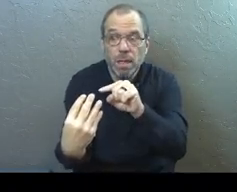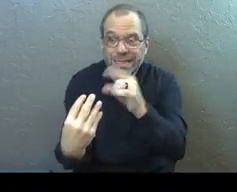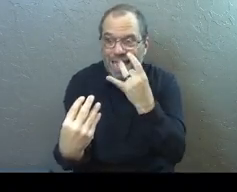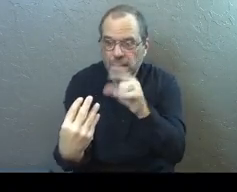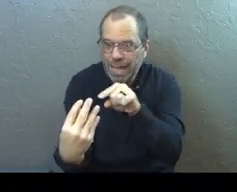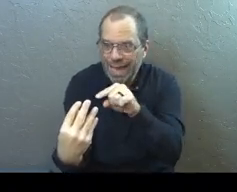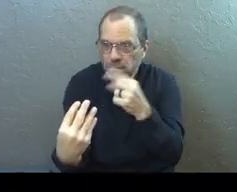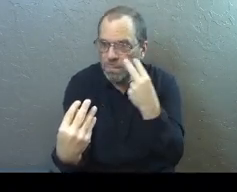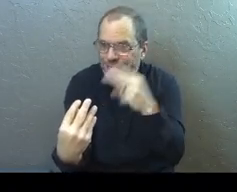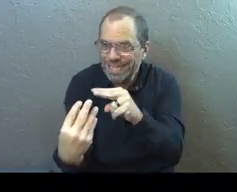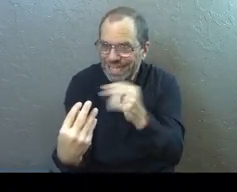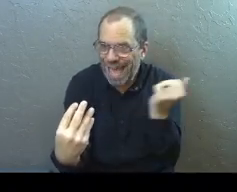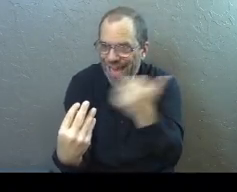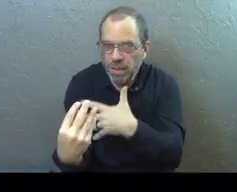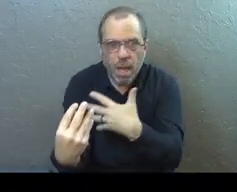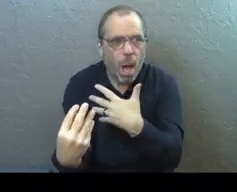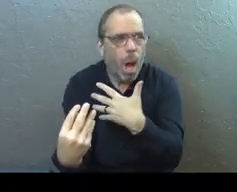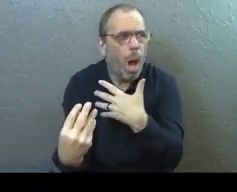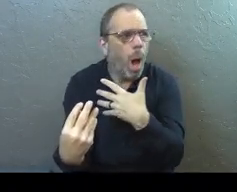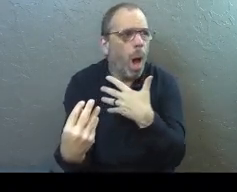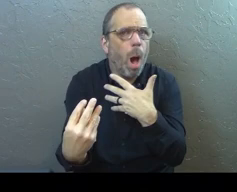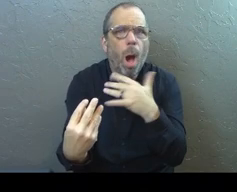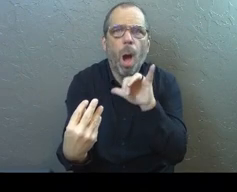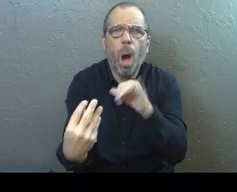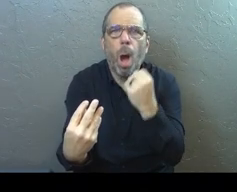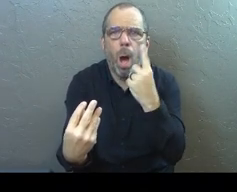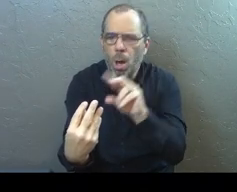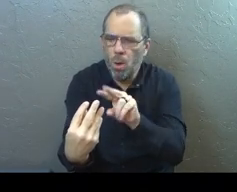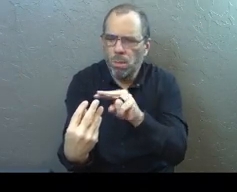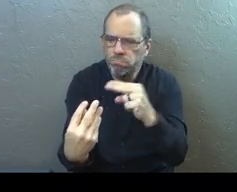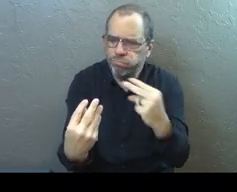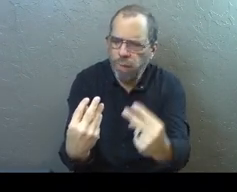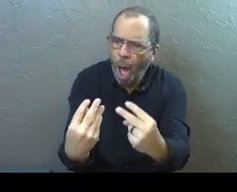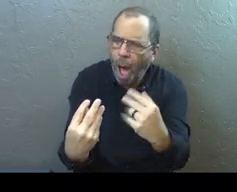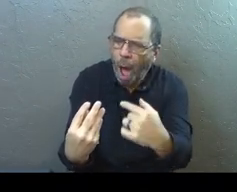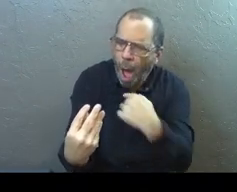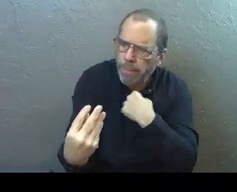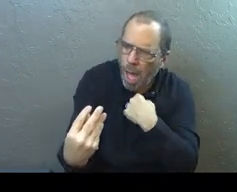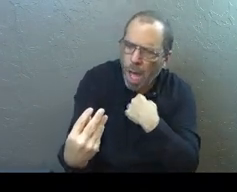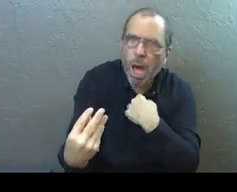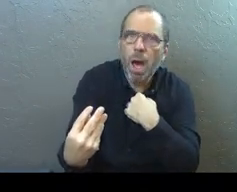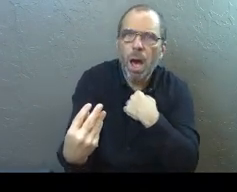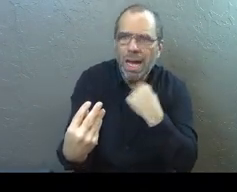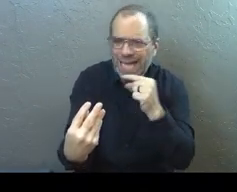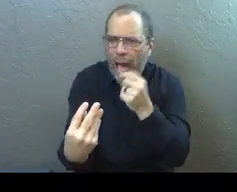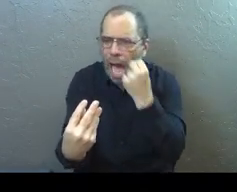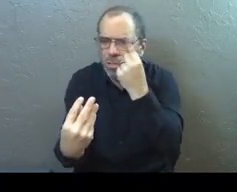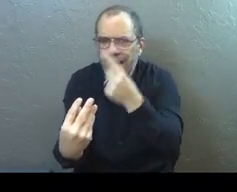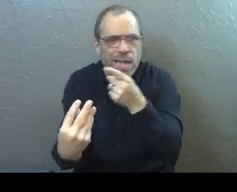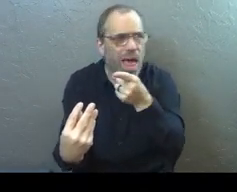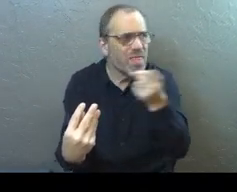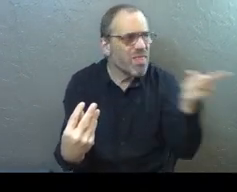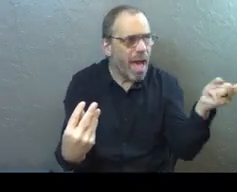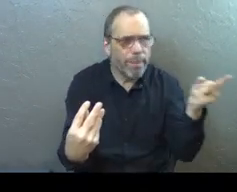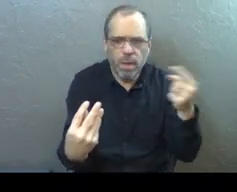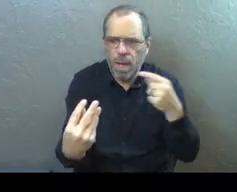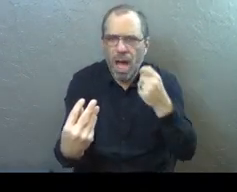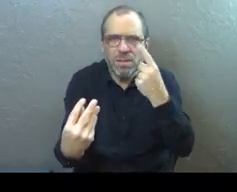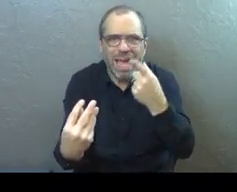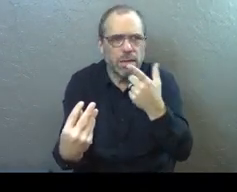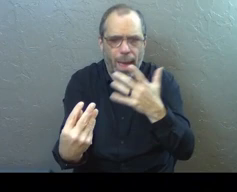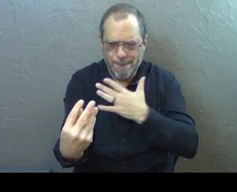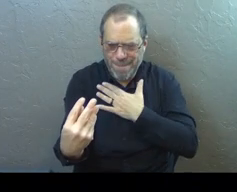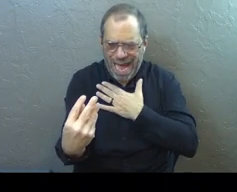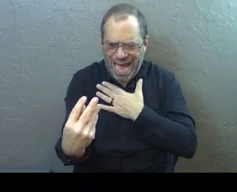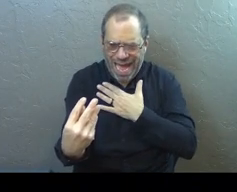that's the light that I'm seeing everything in. That's the light that I'm seeing myself in. That's the light that I'm seeing others in. That's the light I'm seeing